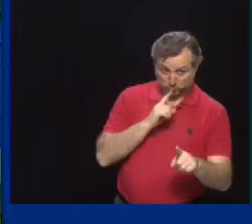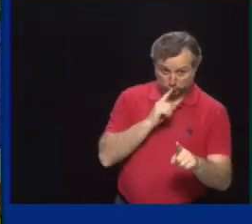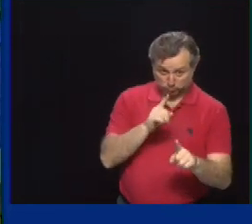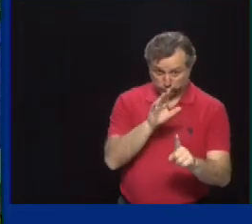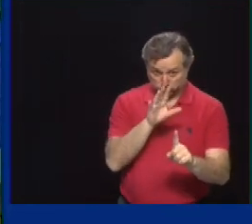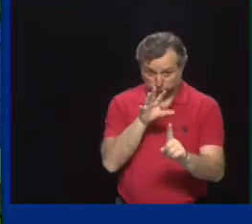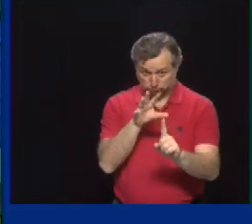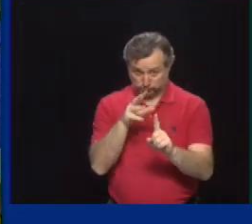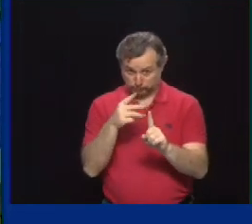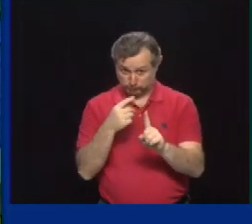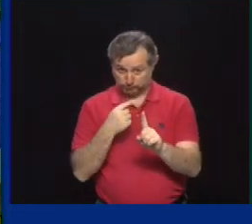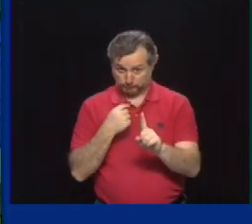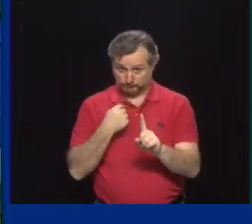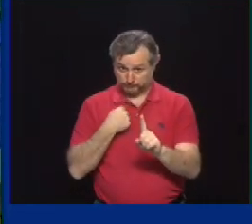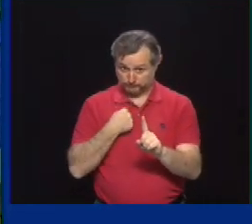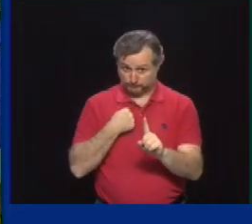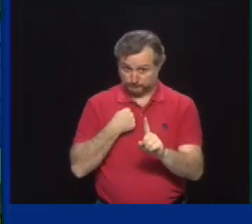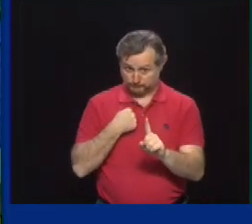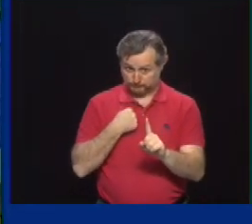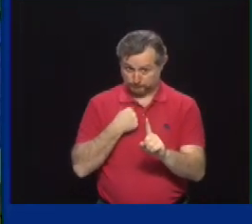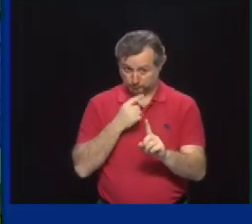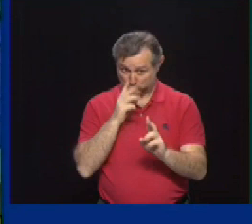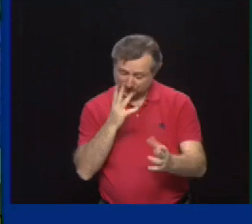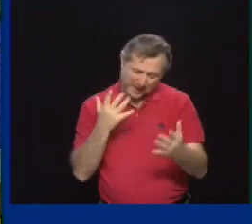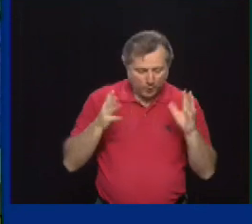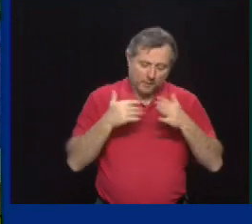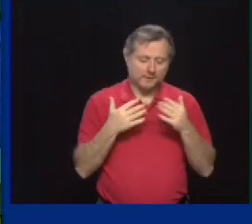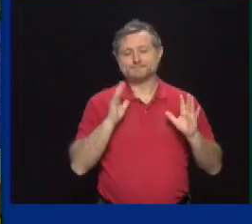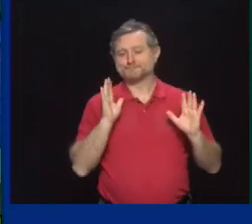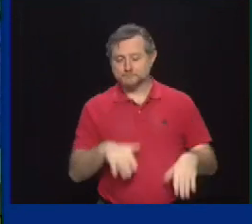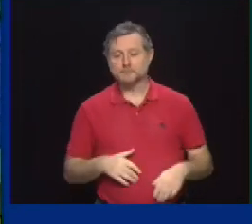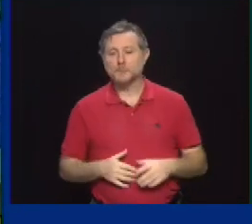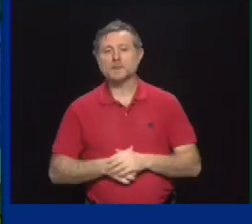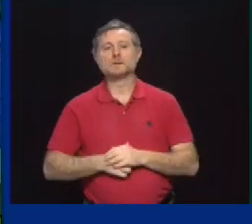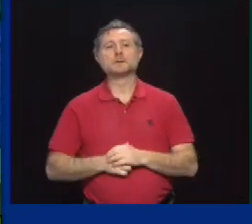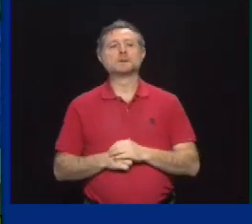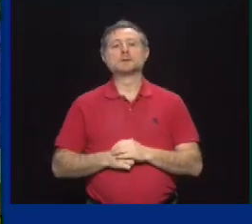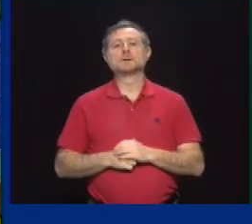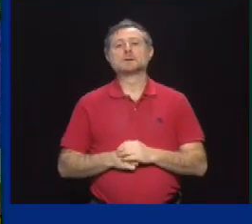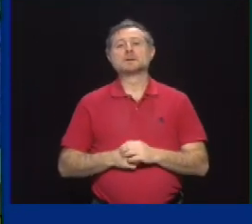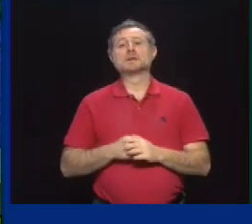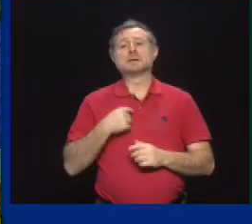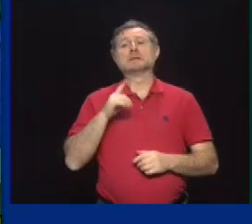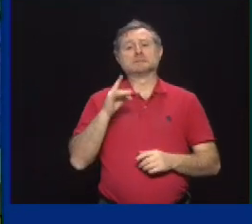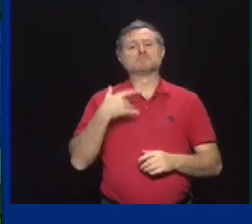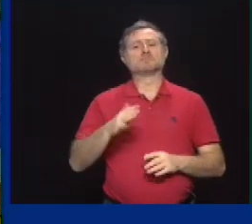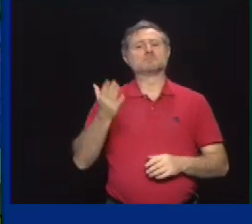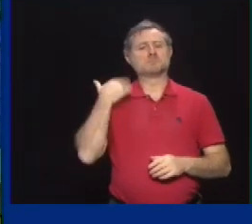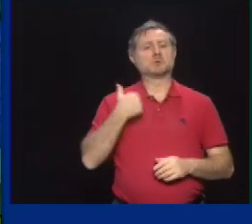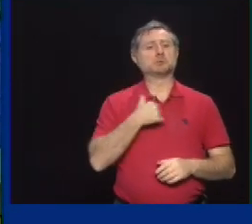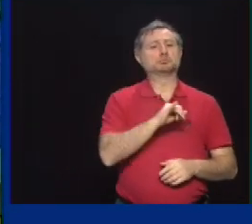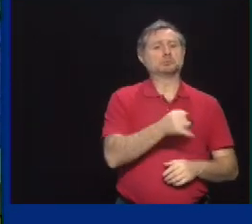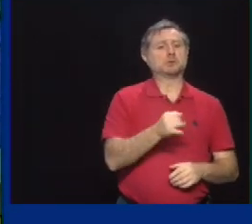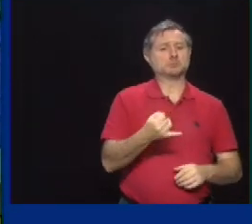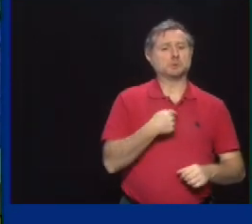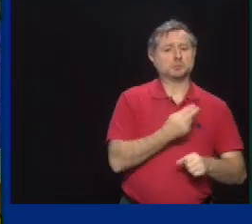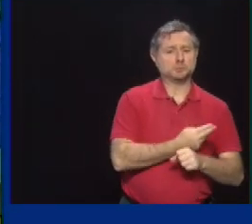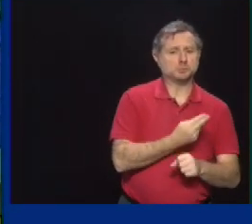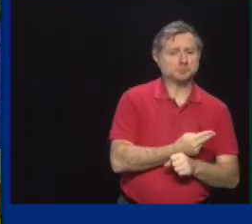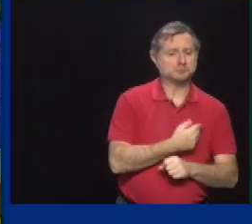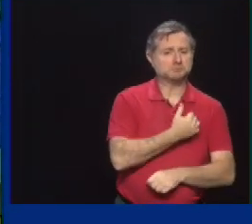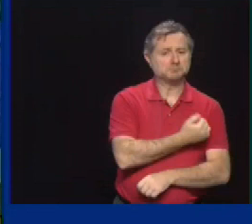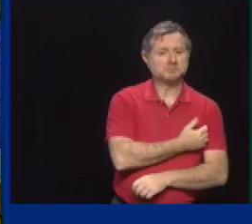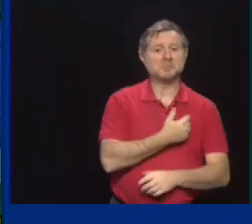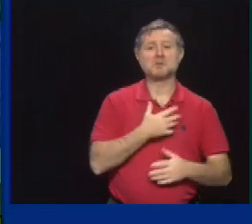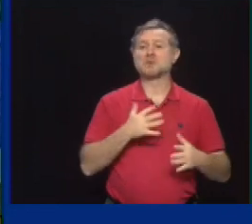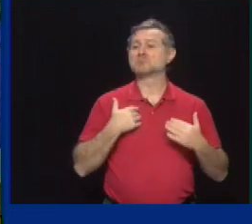I had a J&J, so I was eligible to receive the booster shot. I will say it did not hurt.